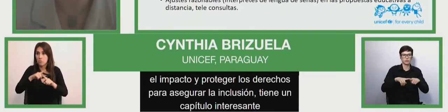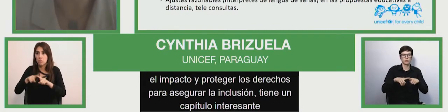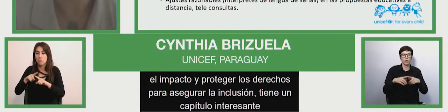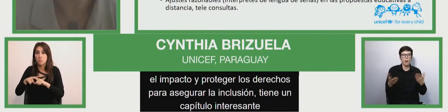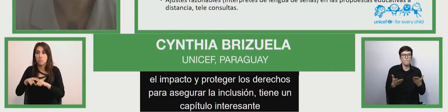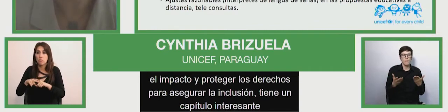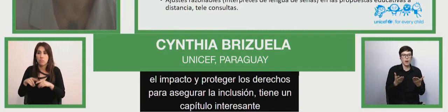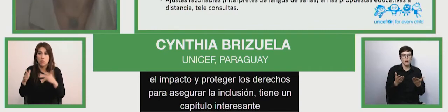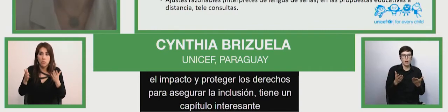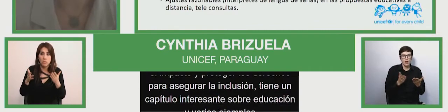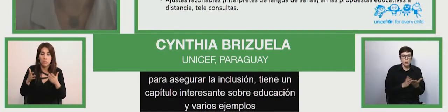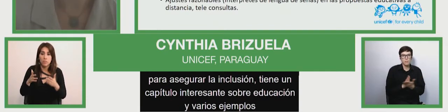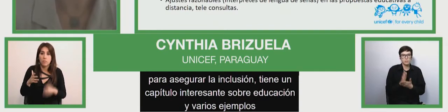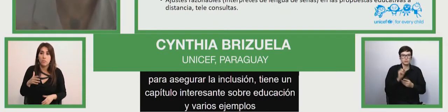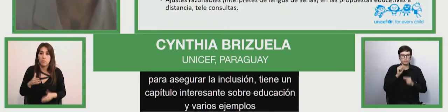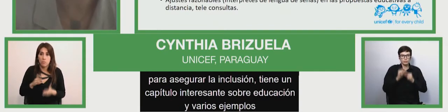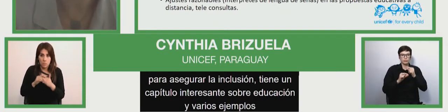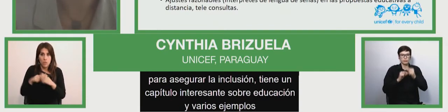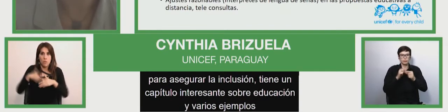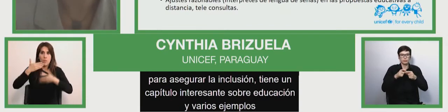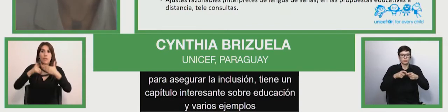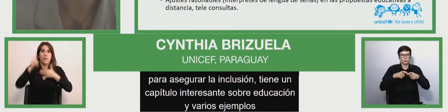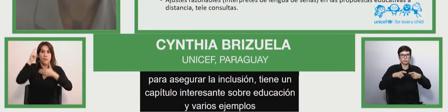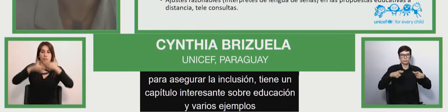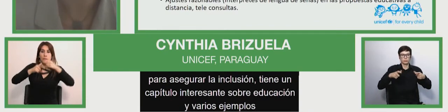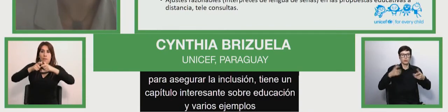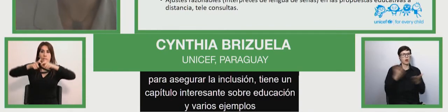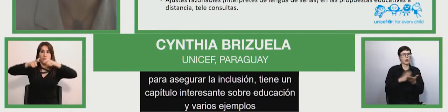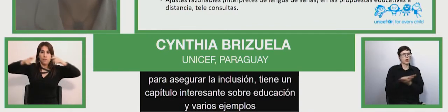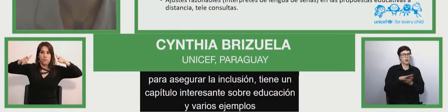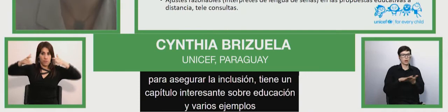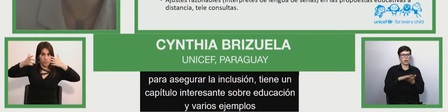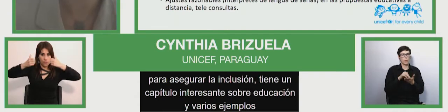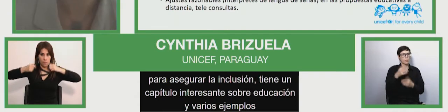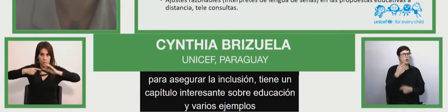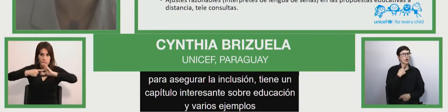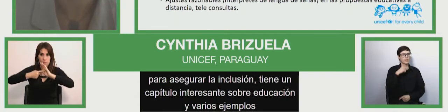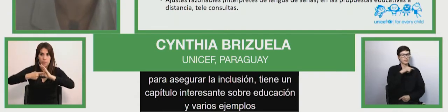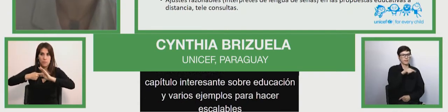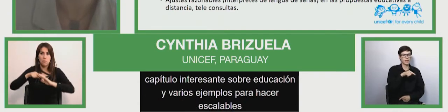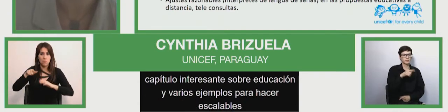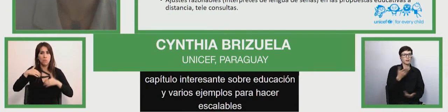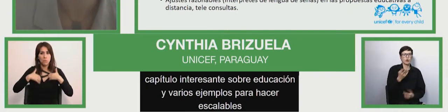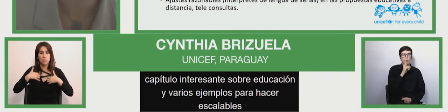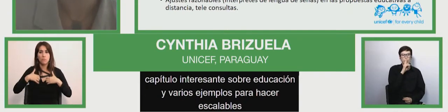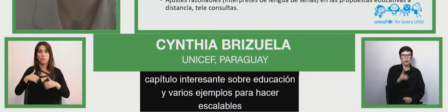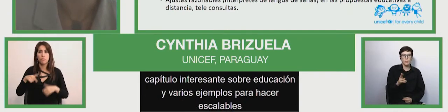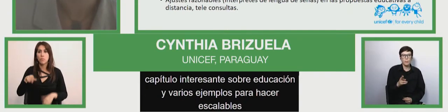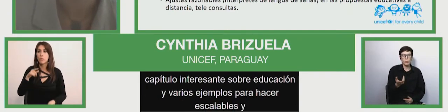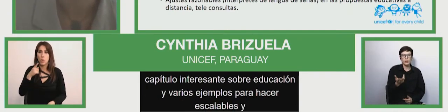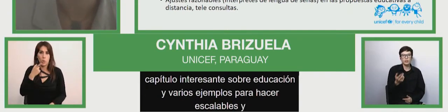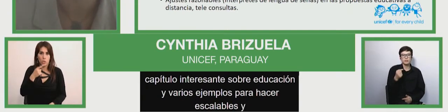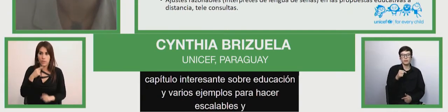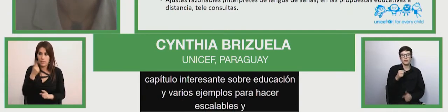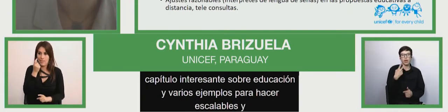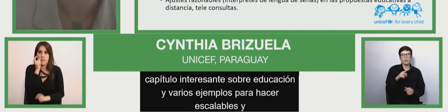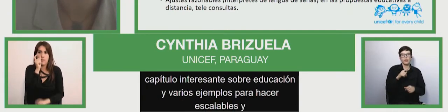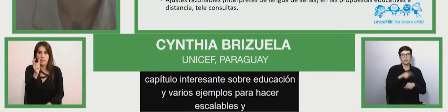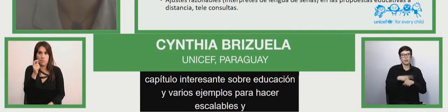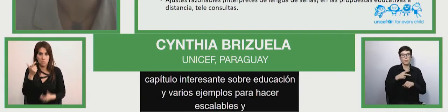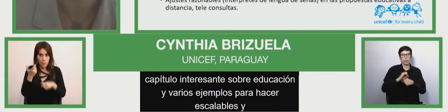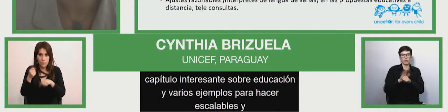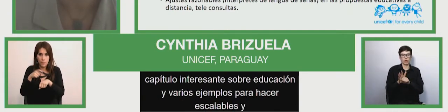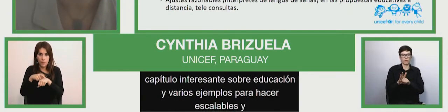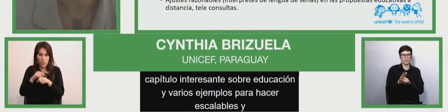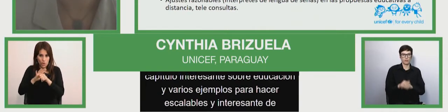scalable now several interesting examples of responses responses discovered times i won't stop here